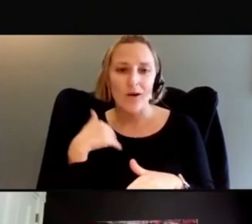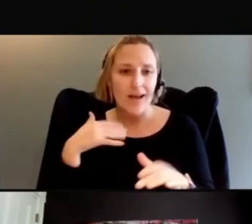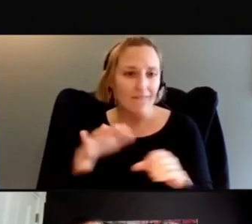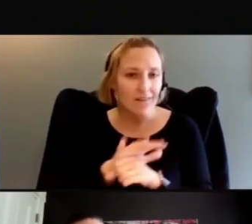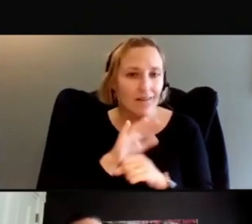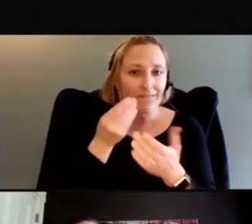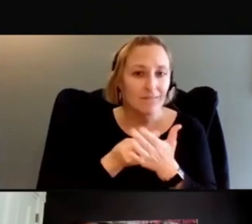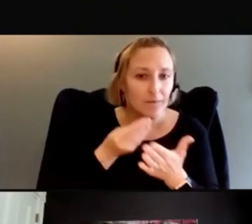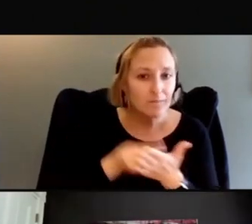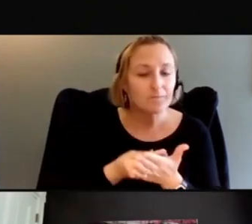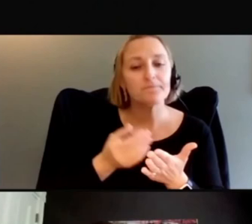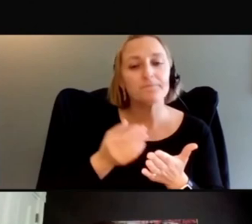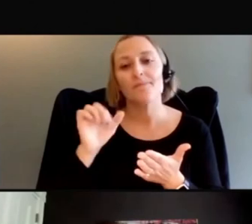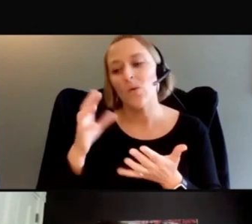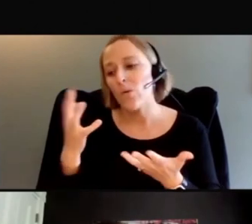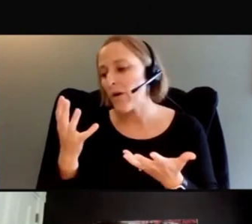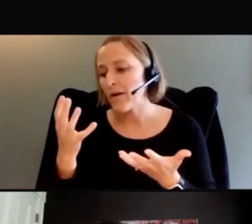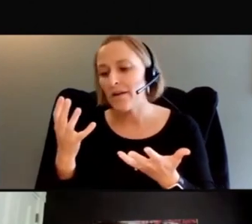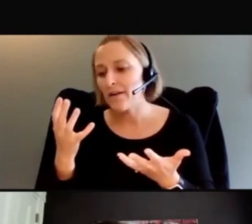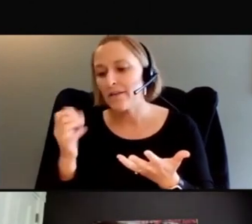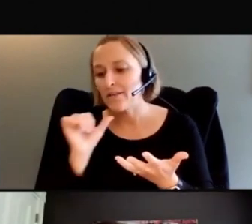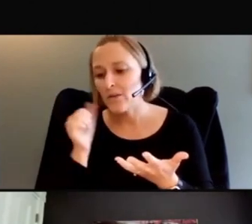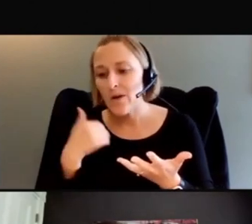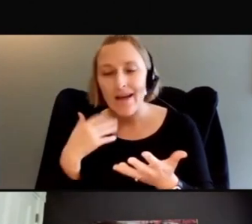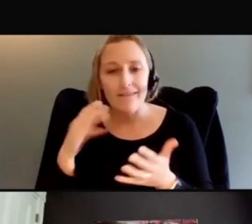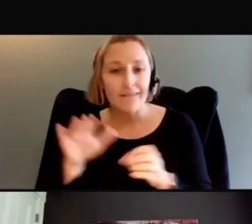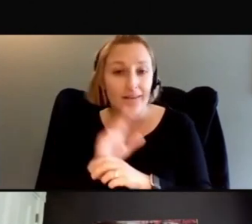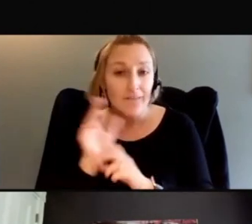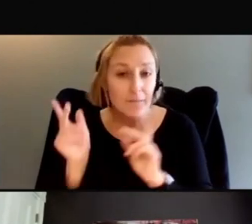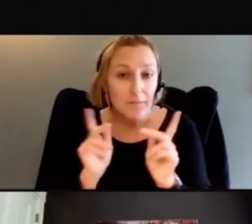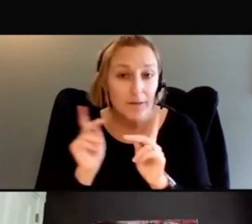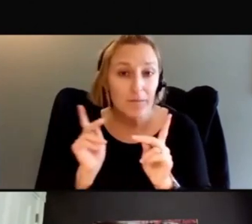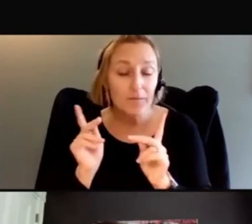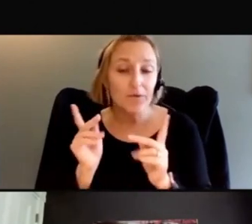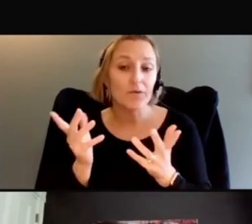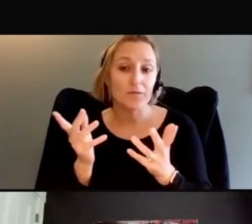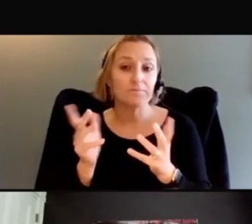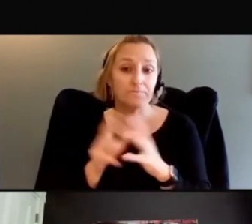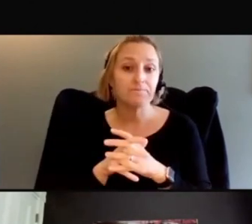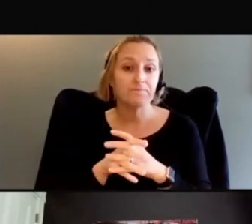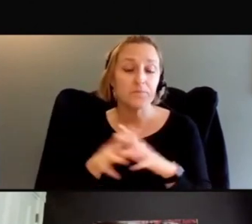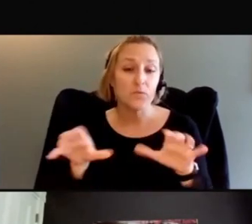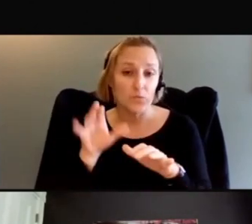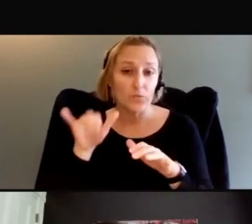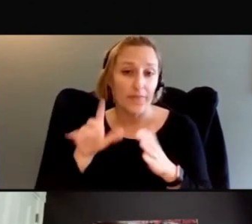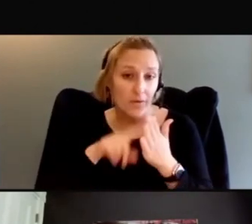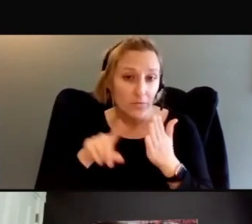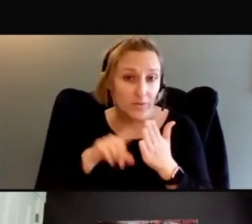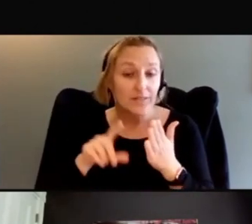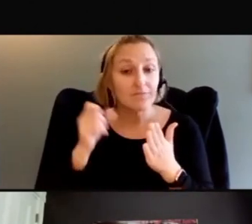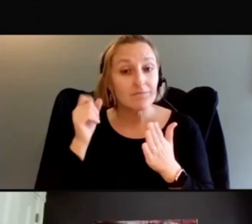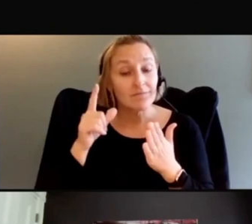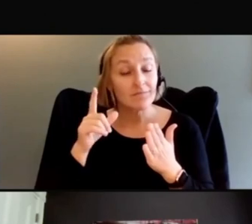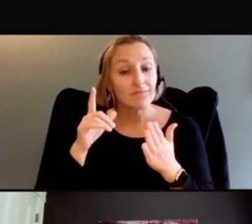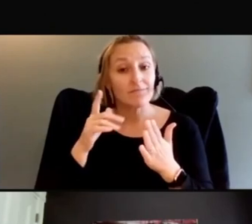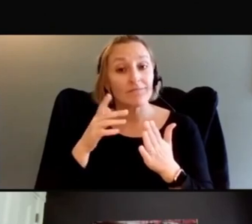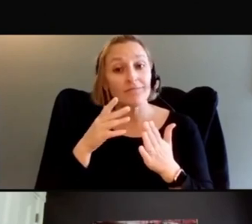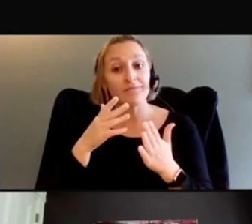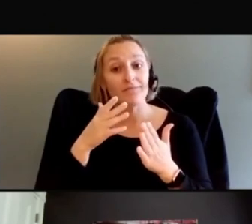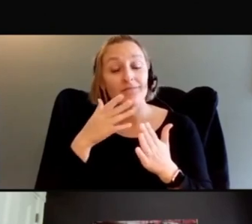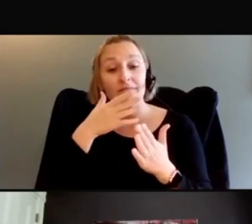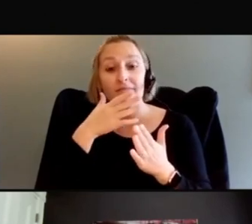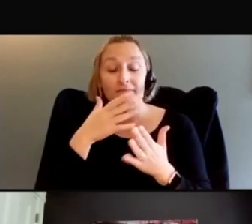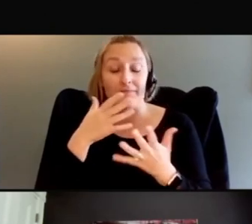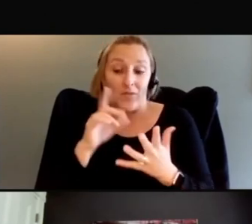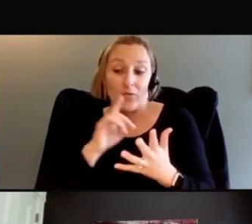have the final financial resources for the people to conduct them. But ideally, yes, we have to look at the whole entire